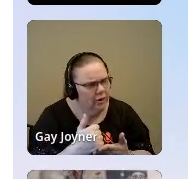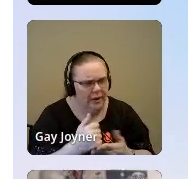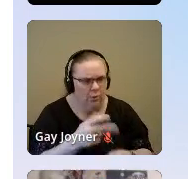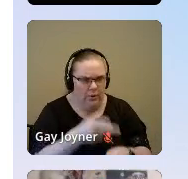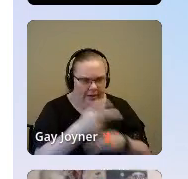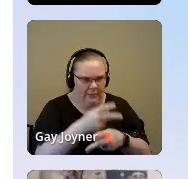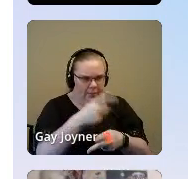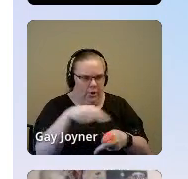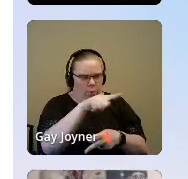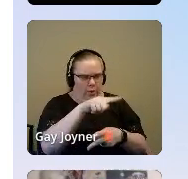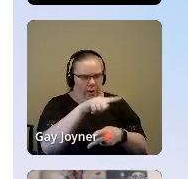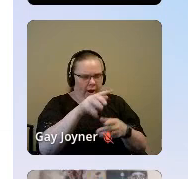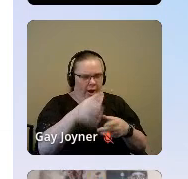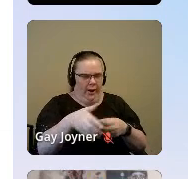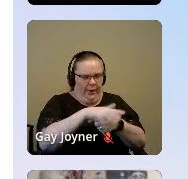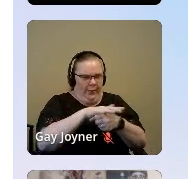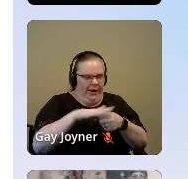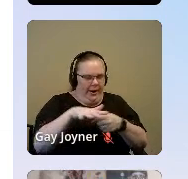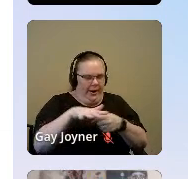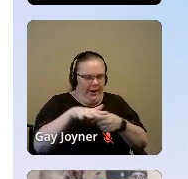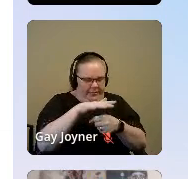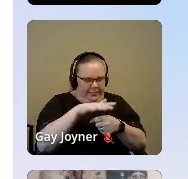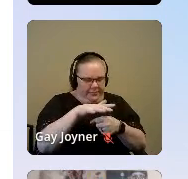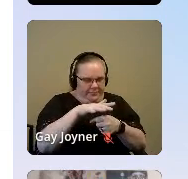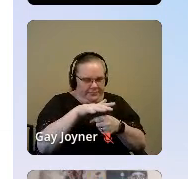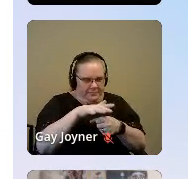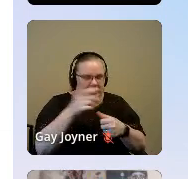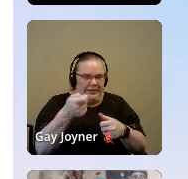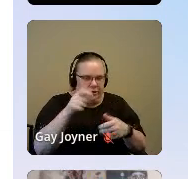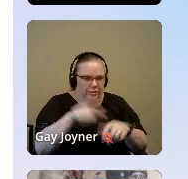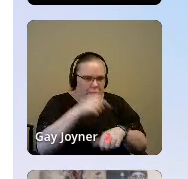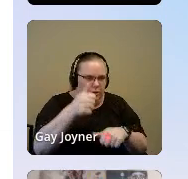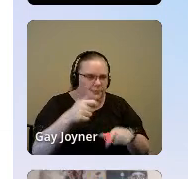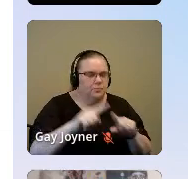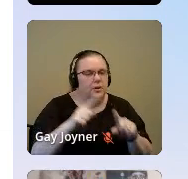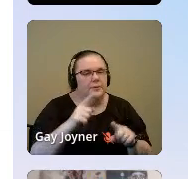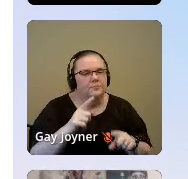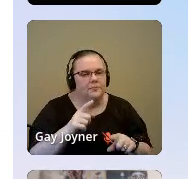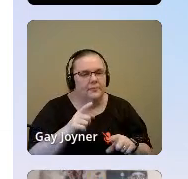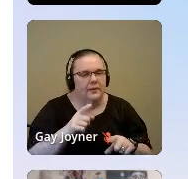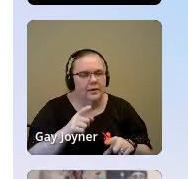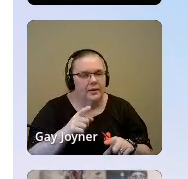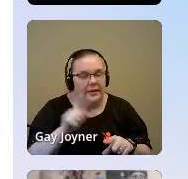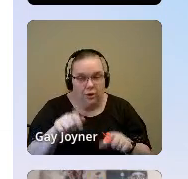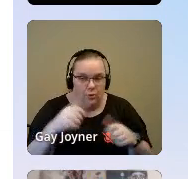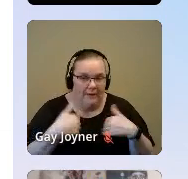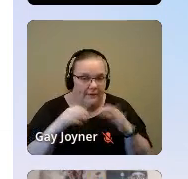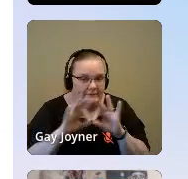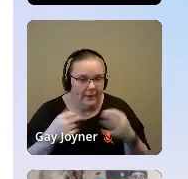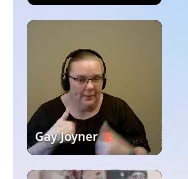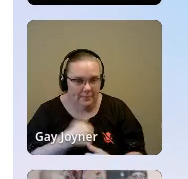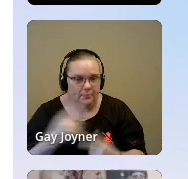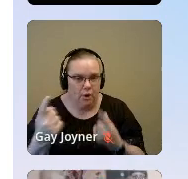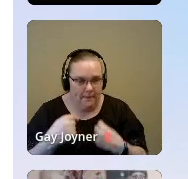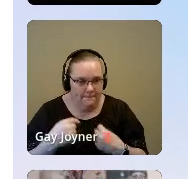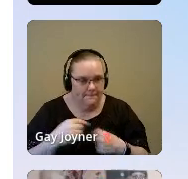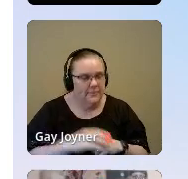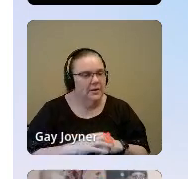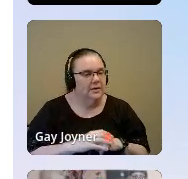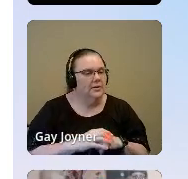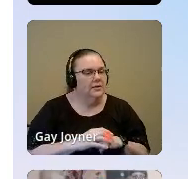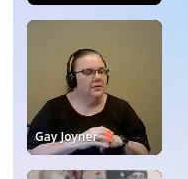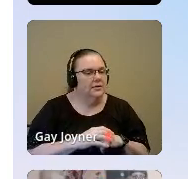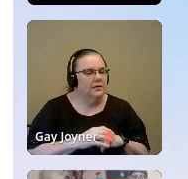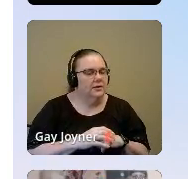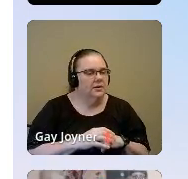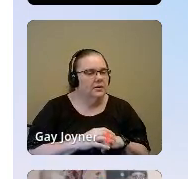a little bit longer? What can I take off your plate? Can we get someone else involved? Can you have a family member come over? Is there a partner? Is there a friend